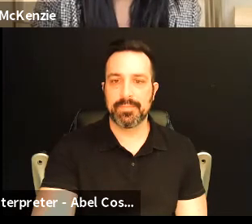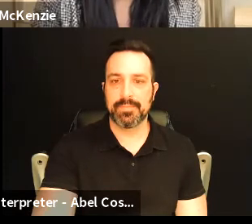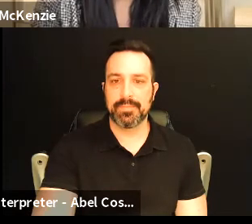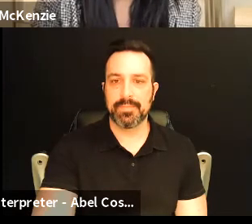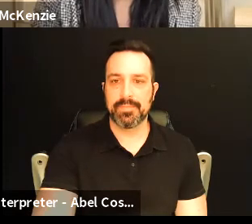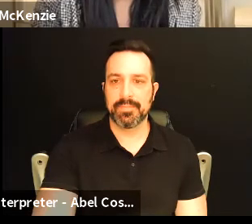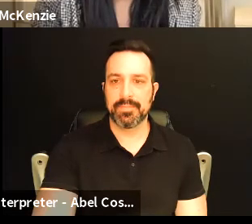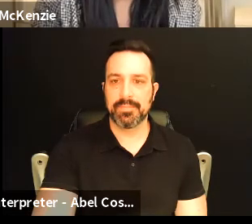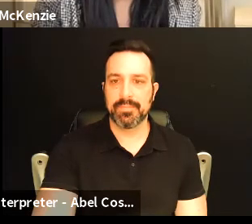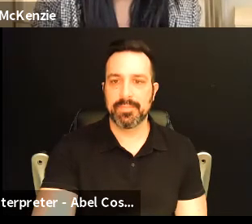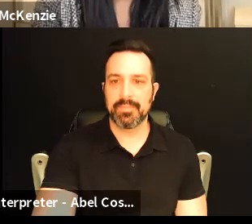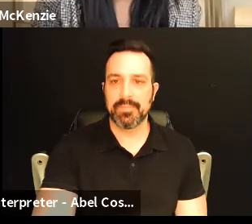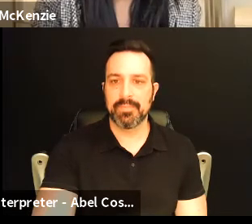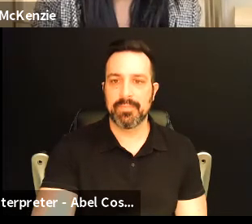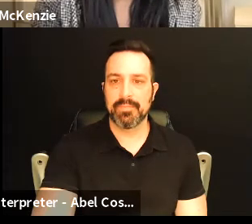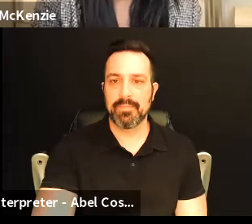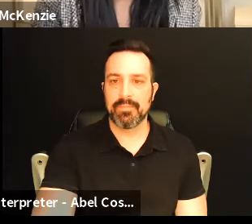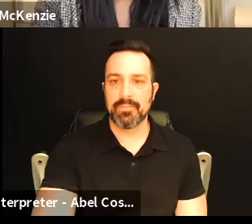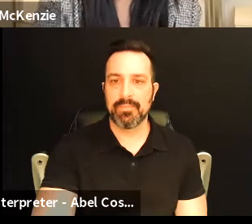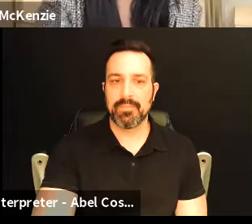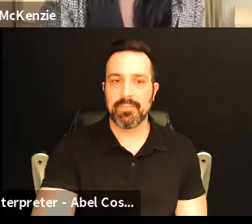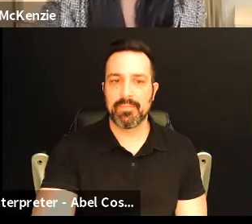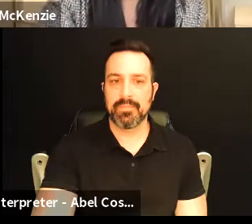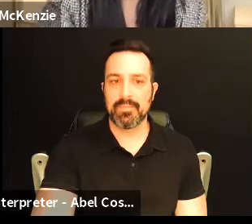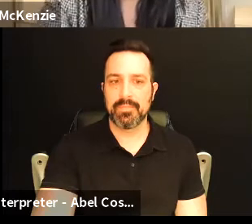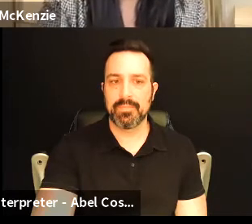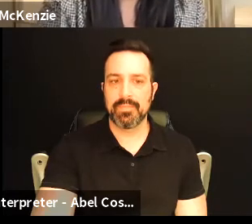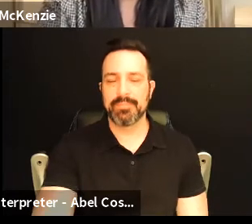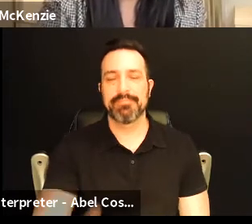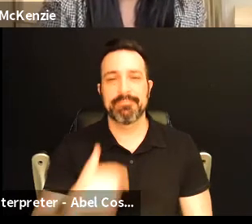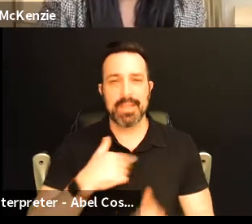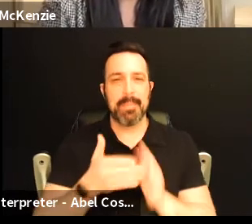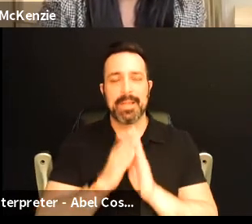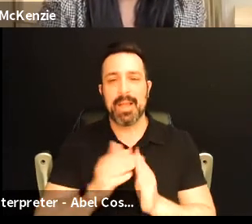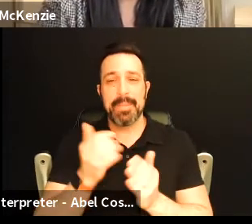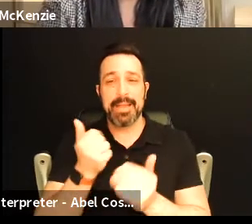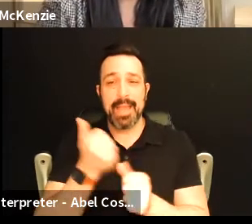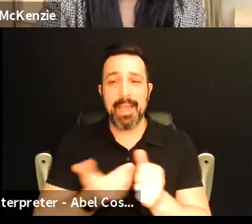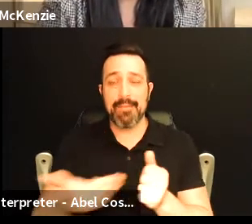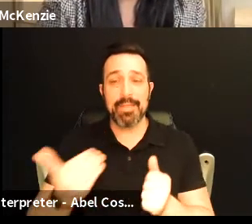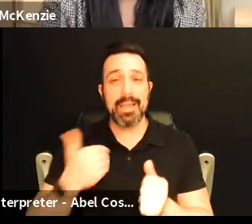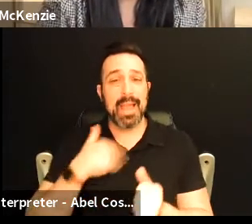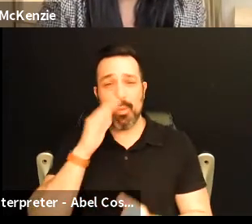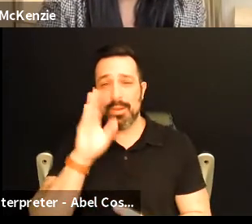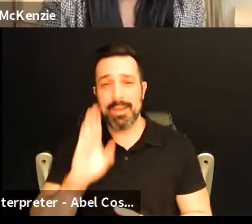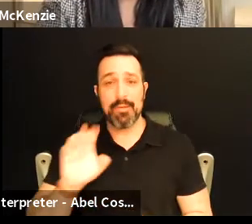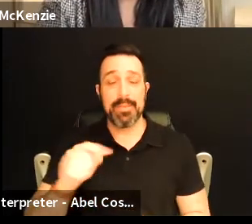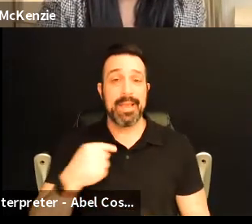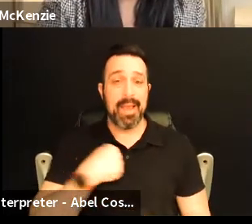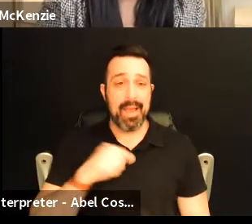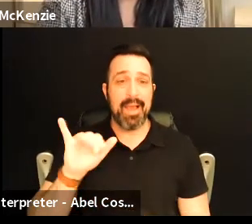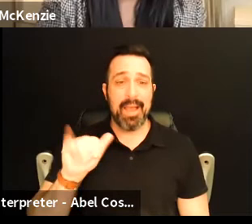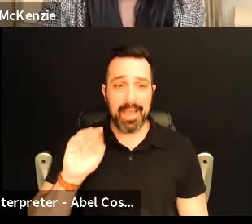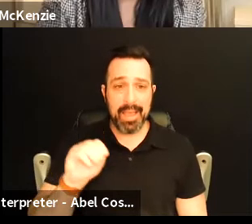I am becoming every single thing I promised out when never be and I am